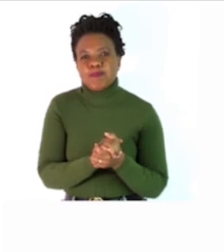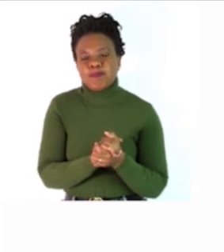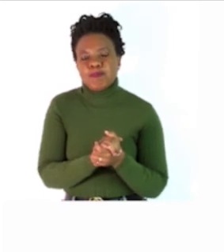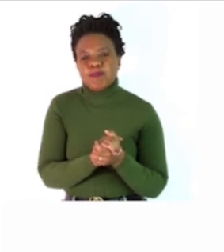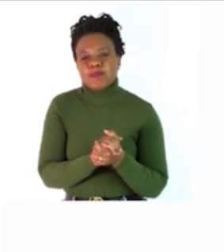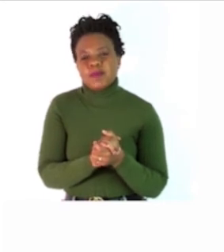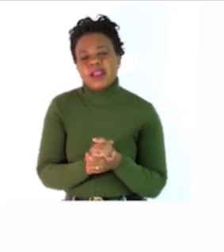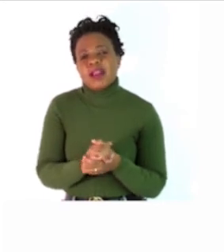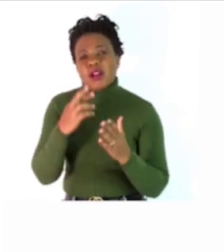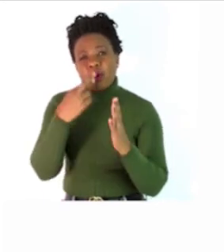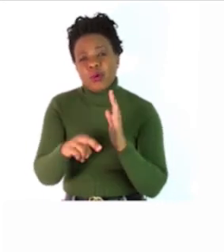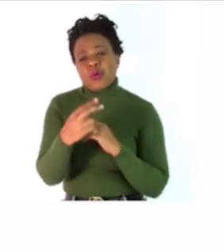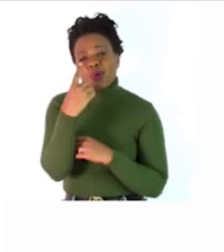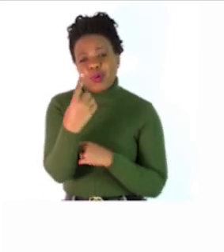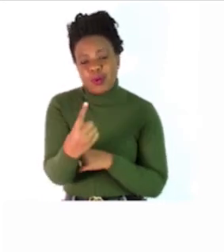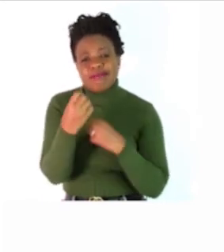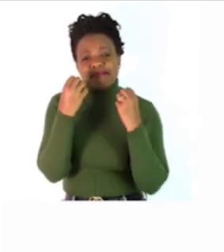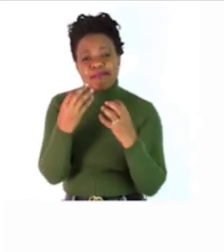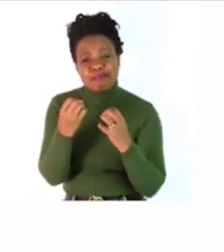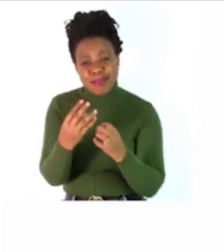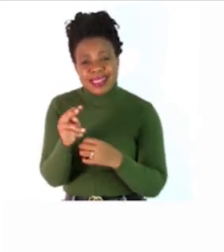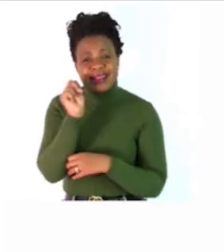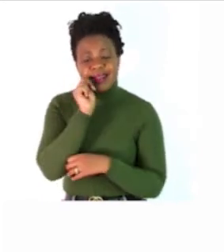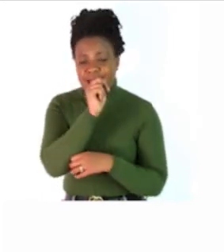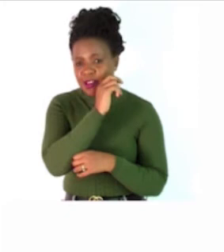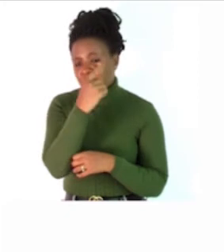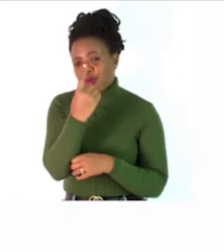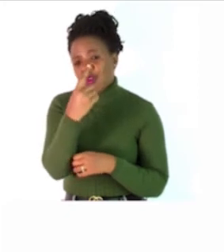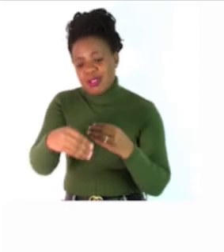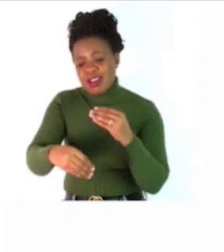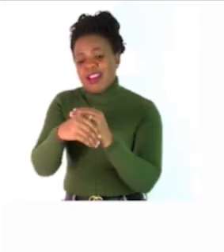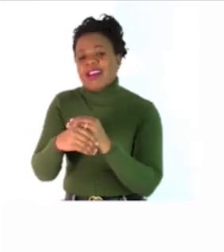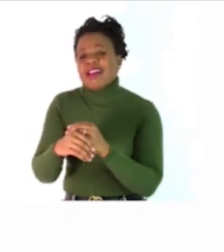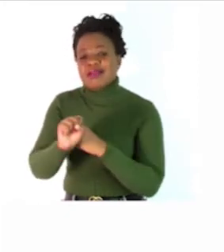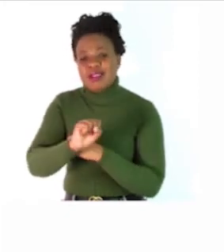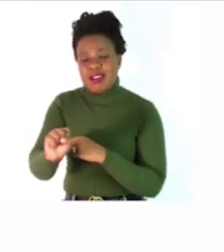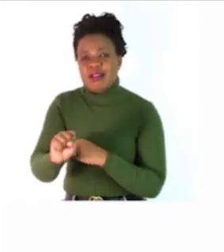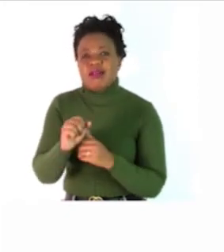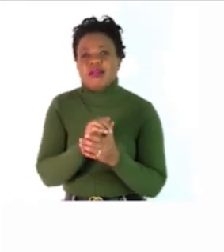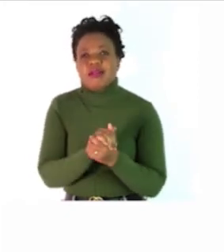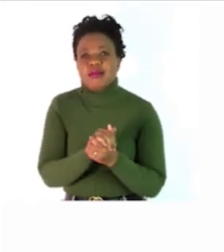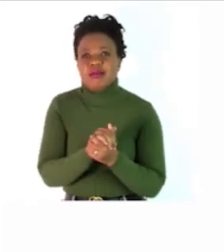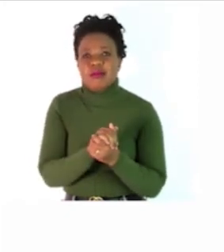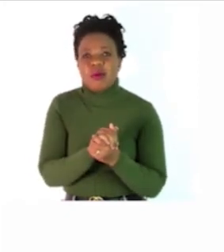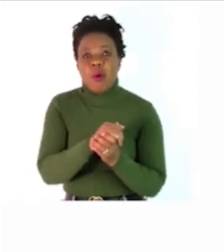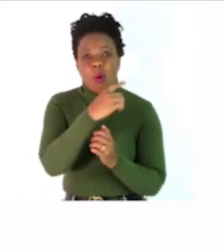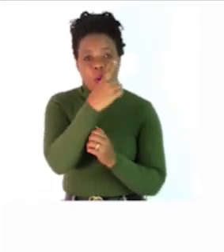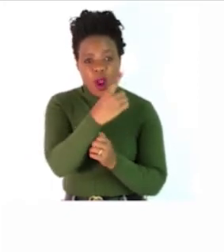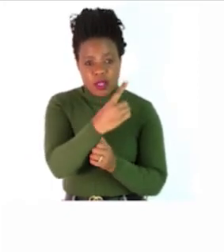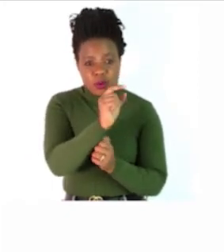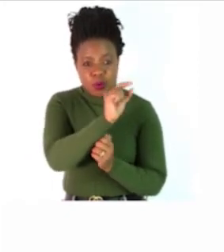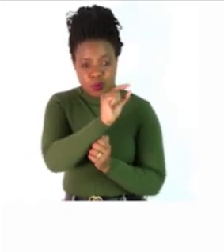simply add an s when we are talking about them in many as there are